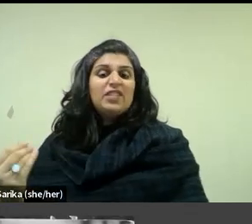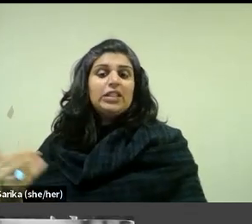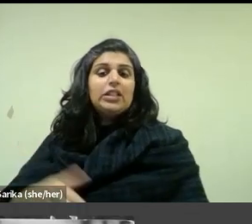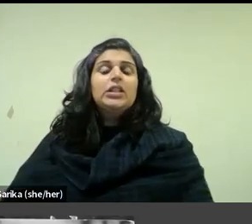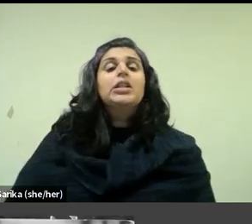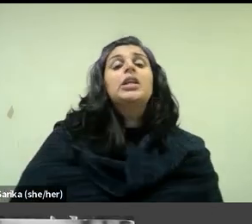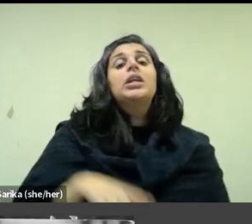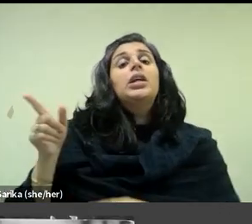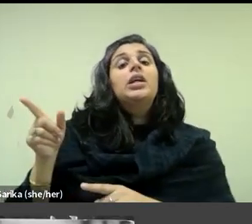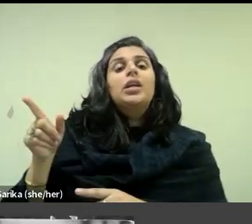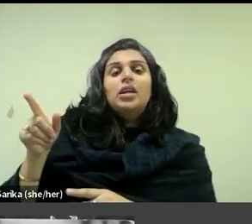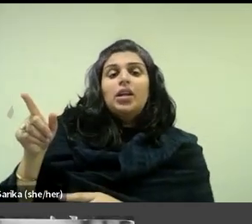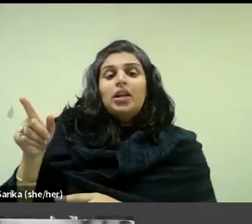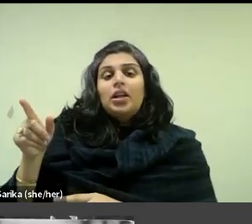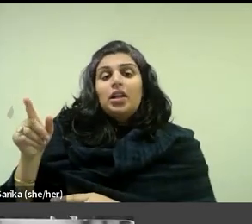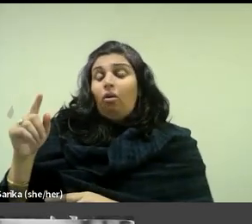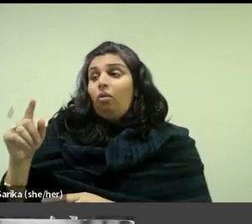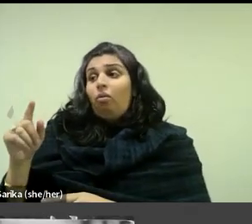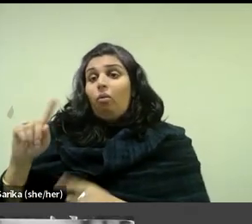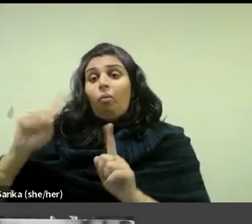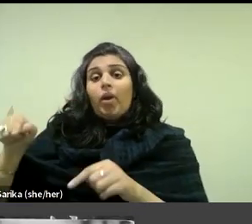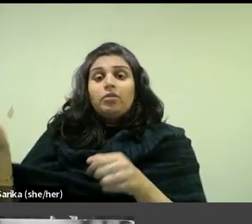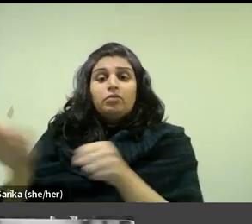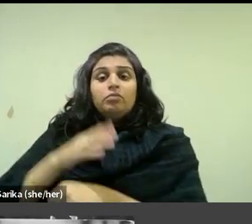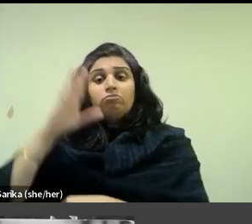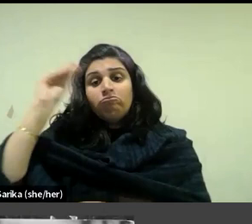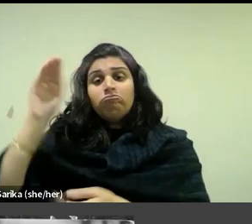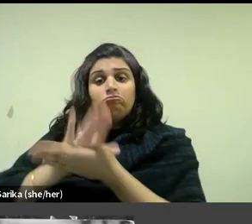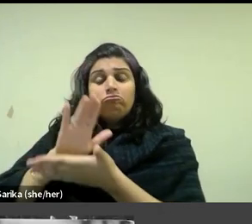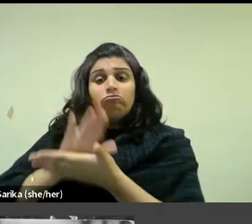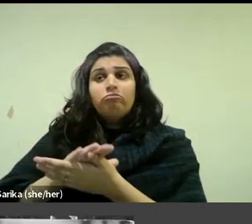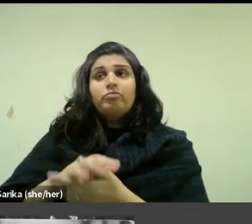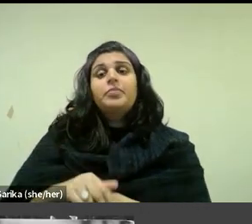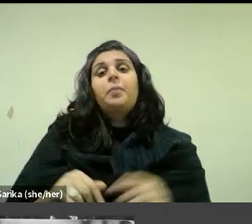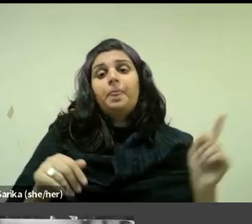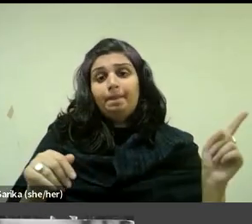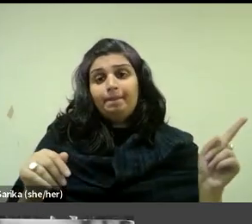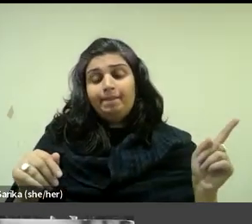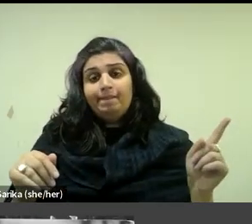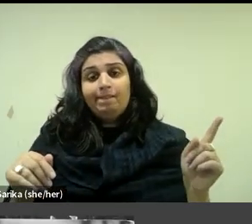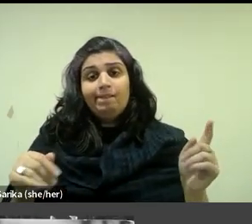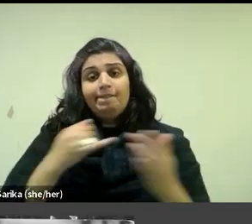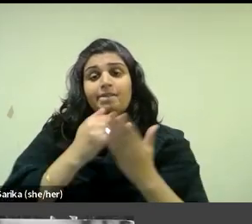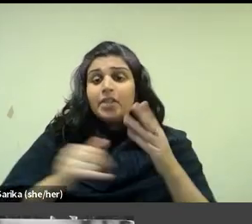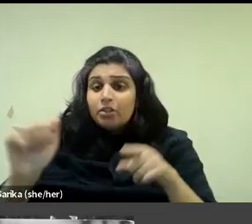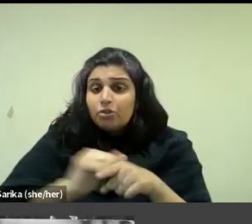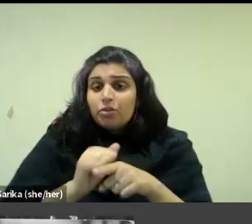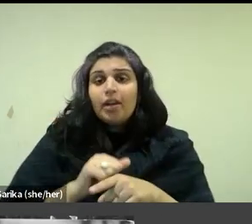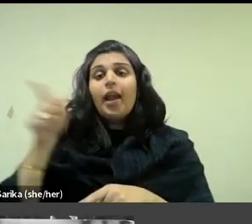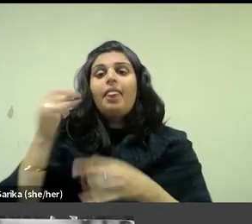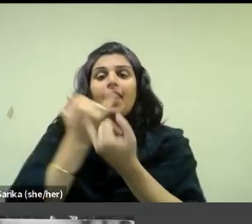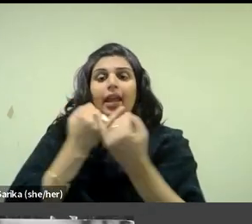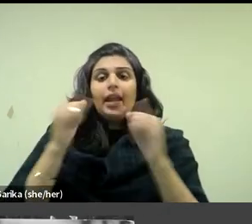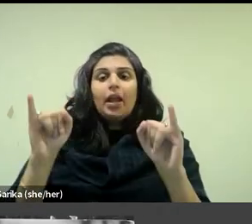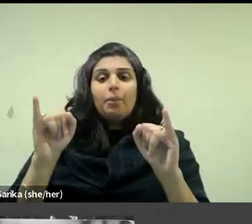Vuillard's single-sex schooling between 1879 and 85 and subsequent artistic training at the independent